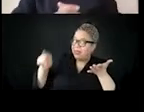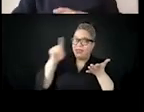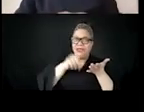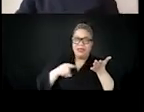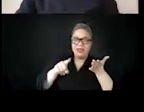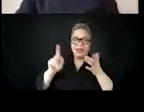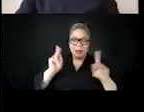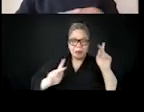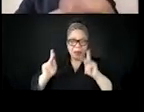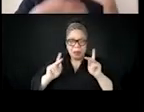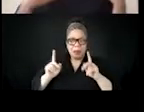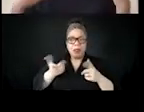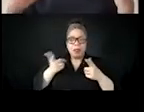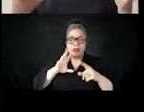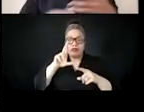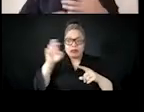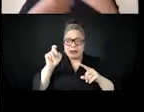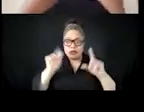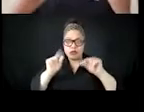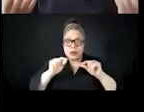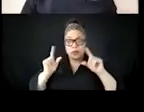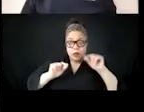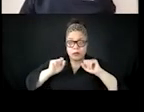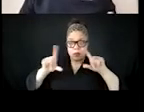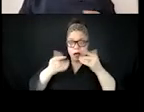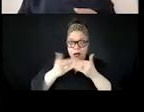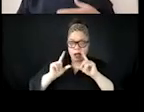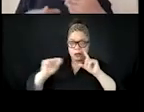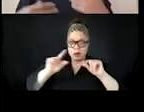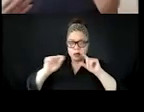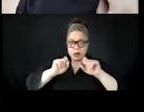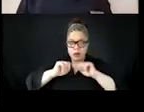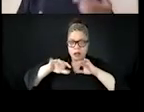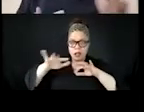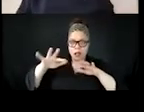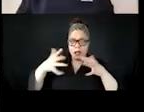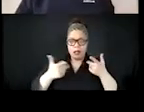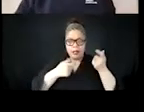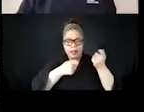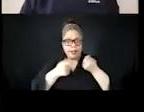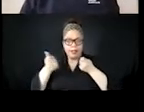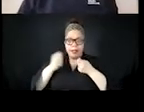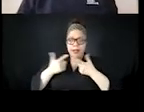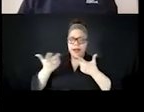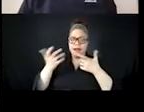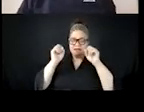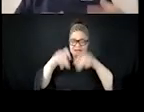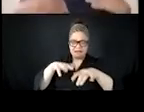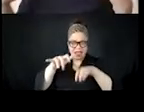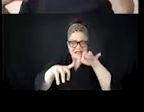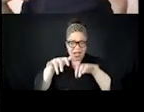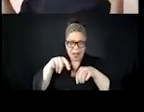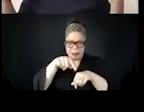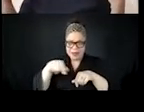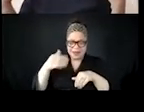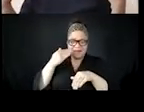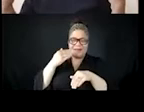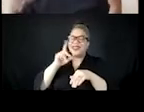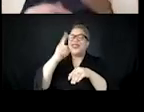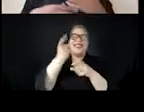uh, and like, you know, inaccurate inflammatory, and then it's all about numbers for a lot of these platforms. So like,